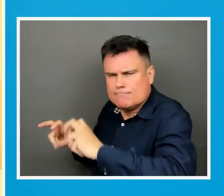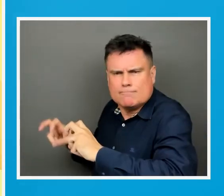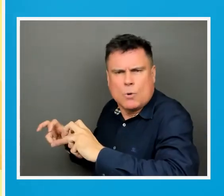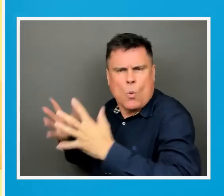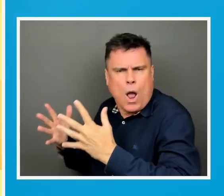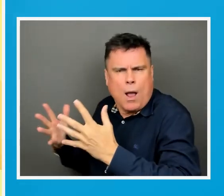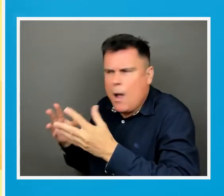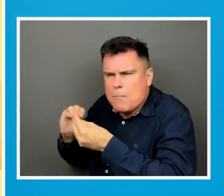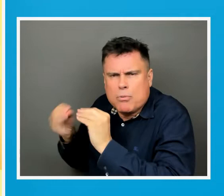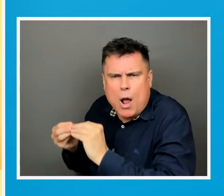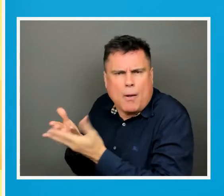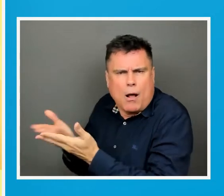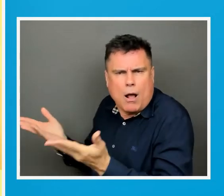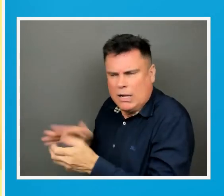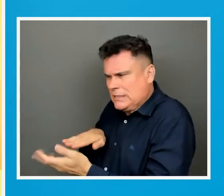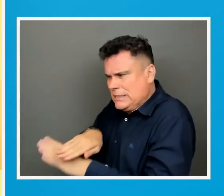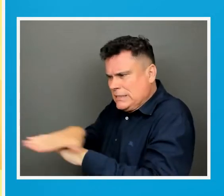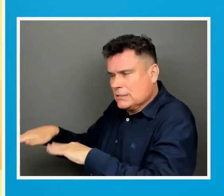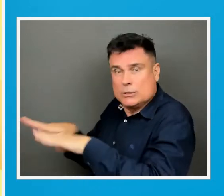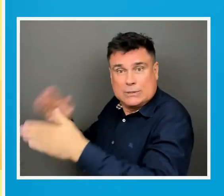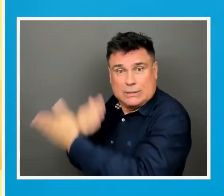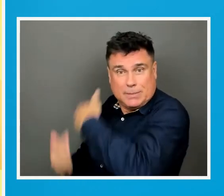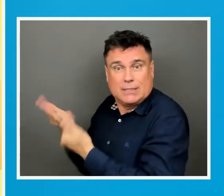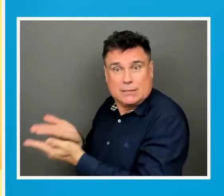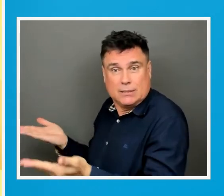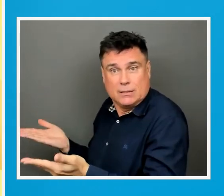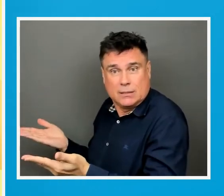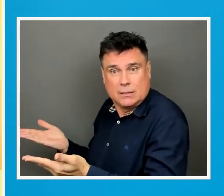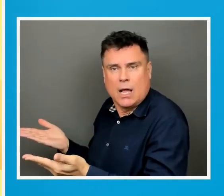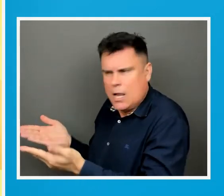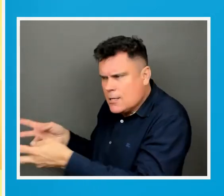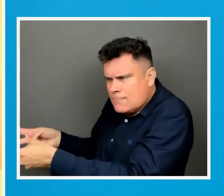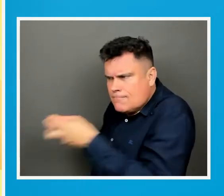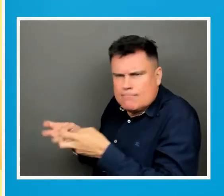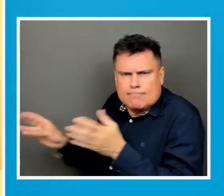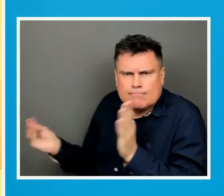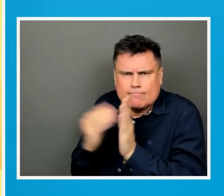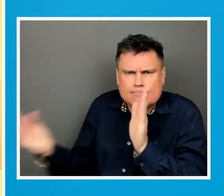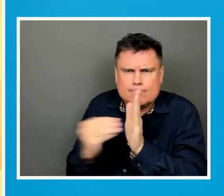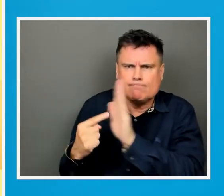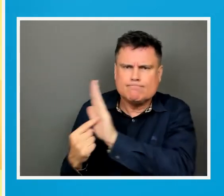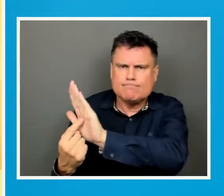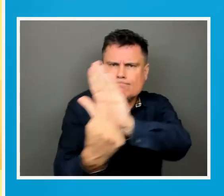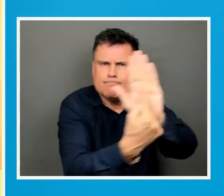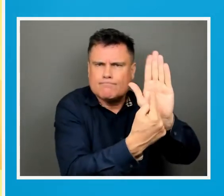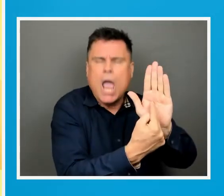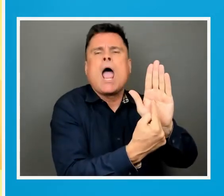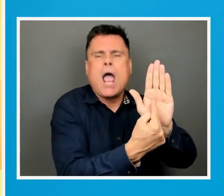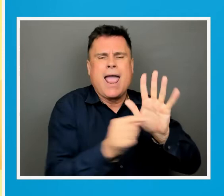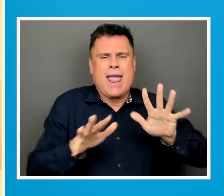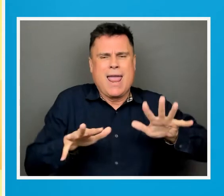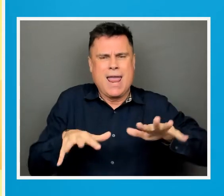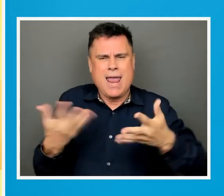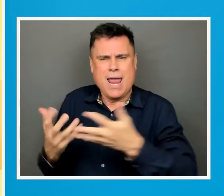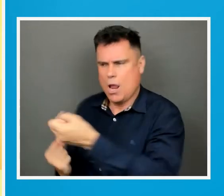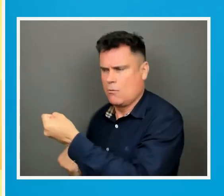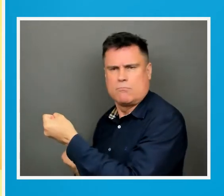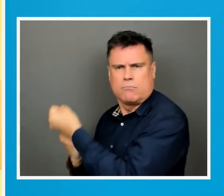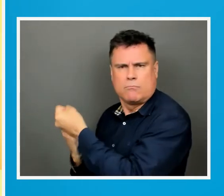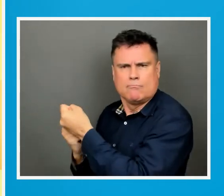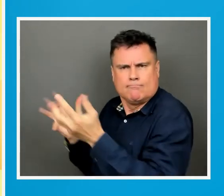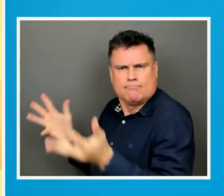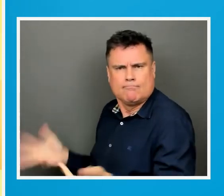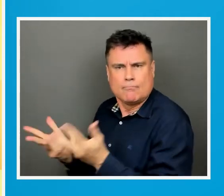affecting children with disabilities it encourages data analyses and their use to support advocacy